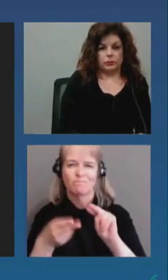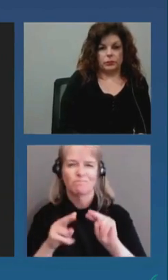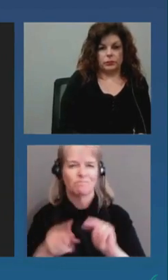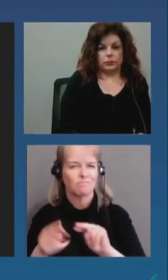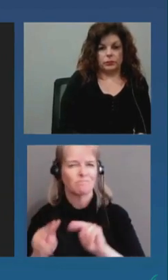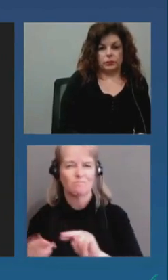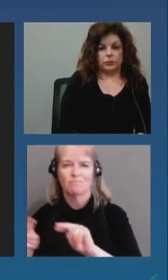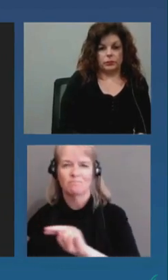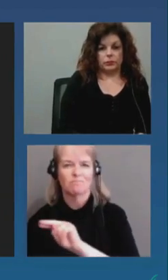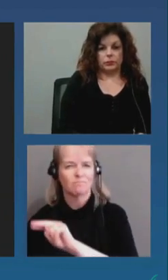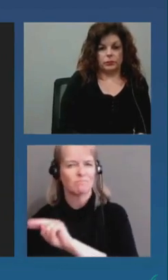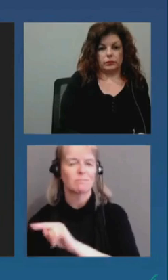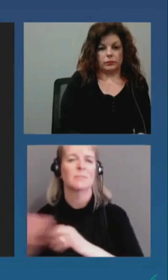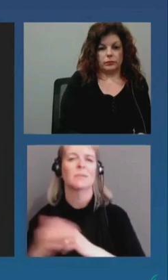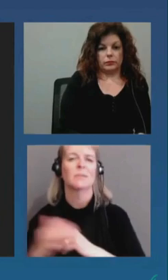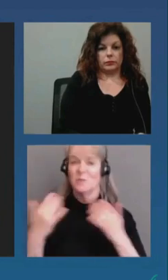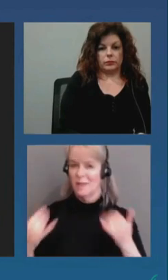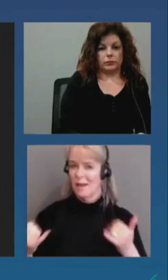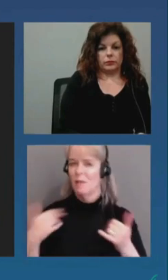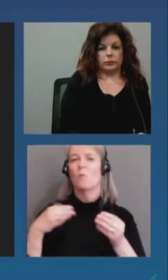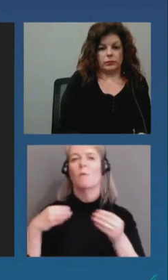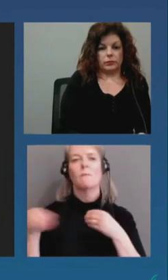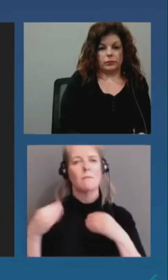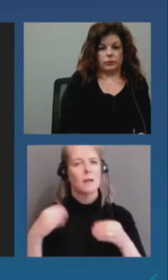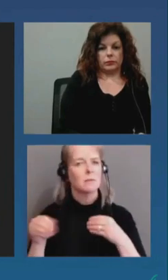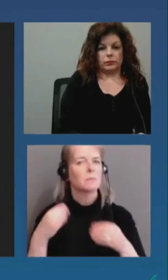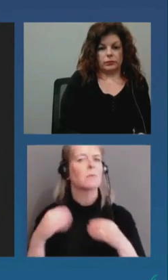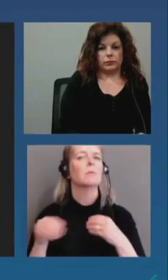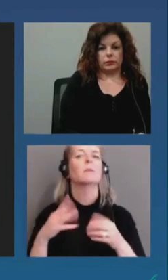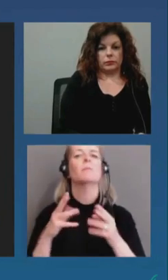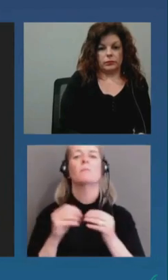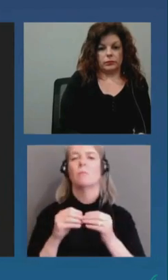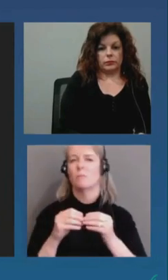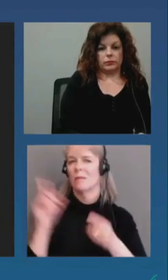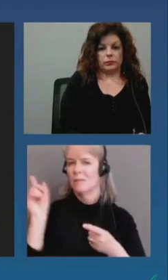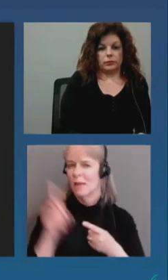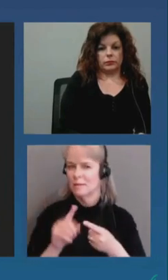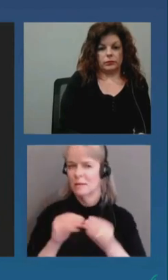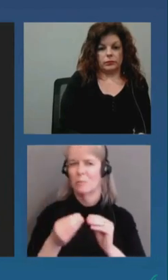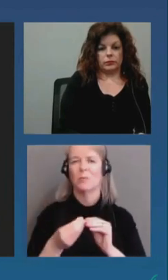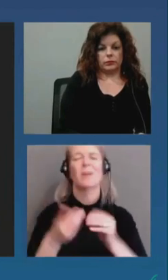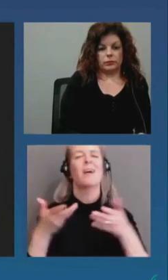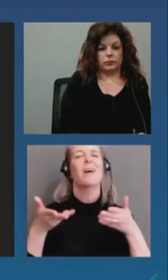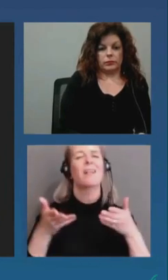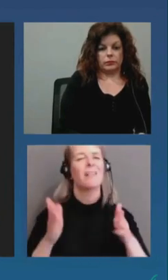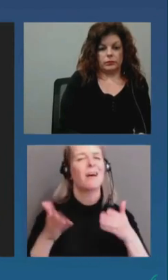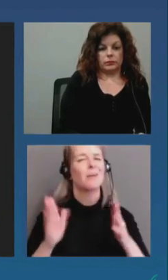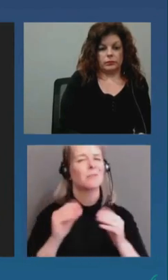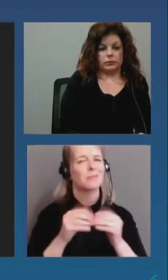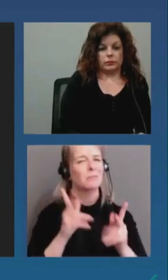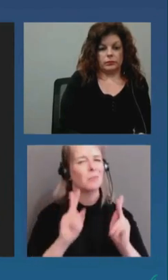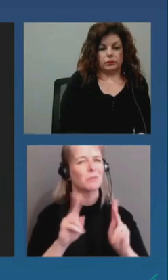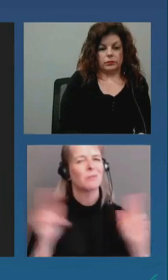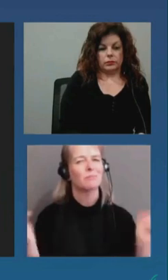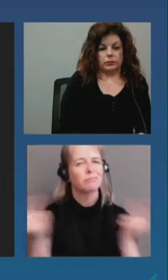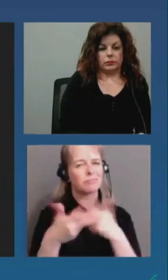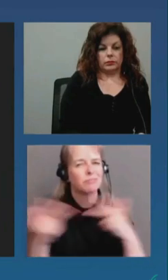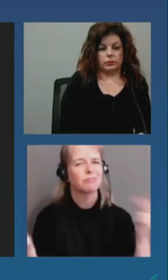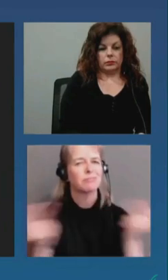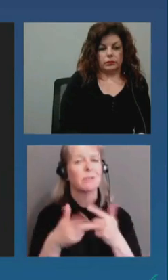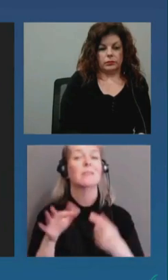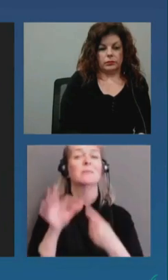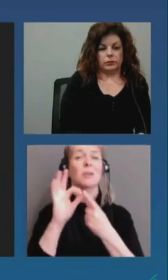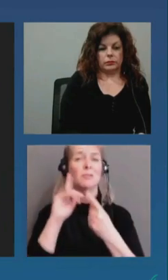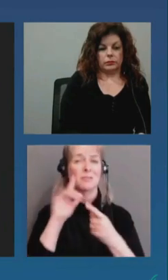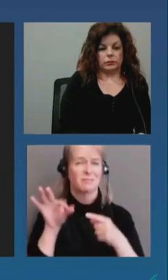more flexible deployment model which allows for a better flow through of traffic throughout the day, particularly during the key morning rush hour